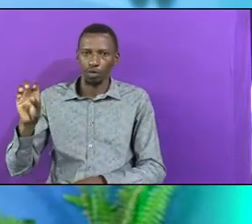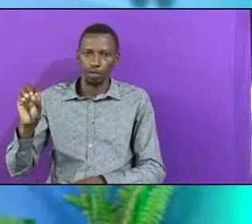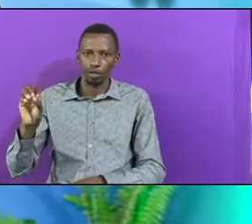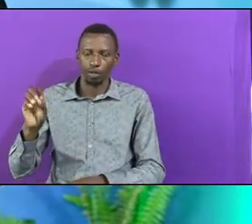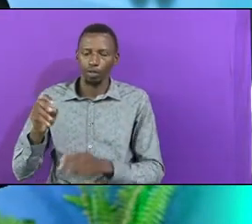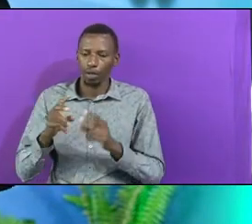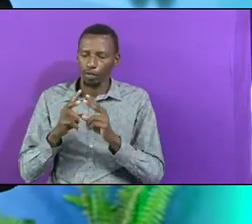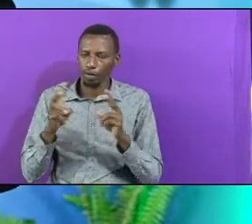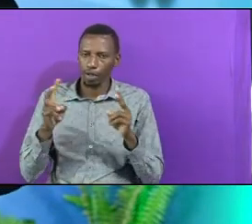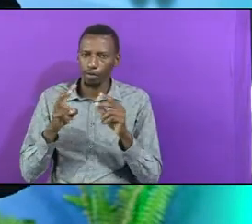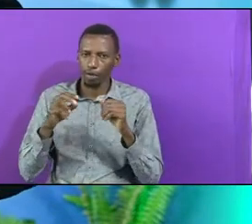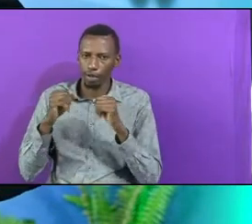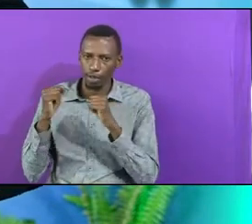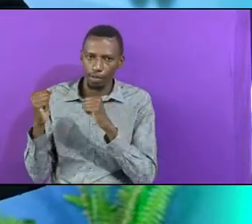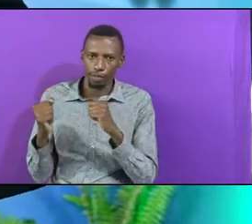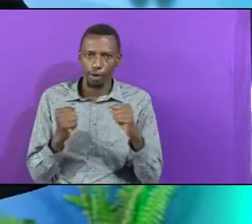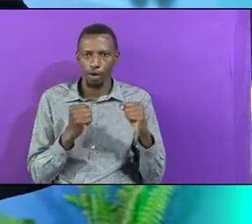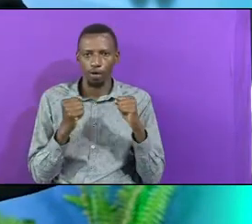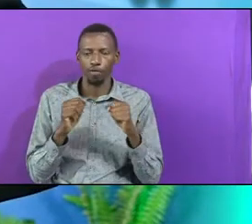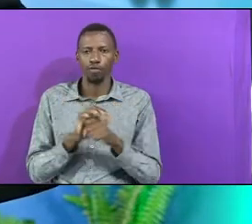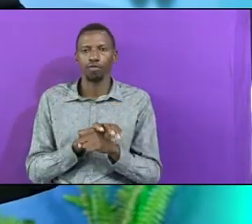passage.